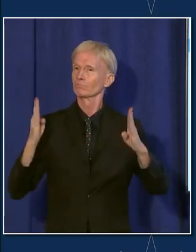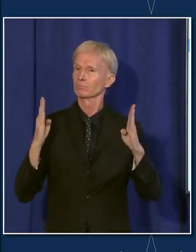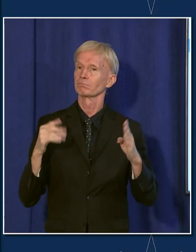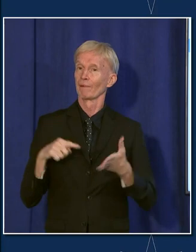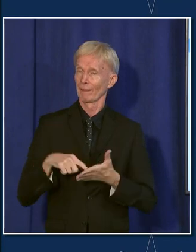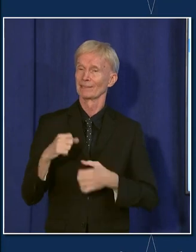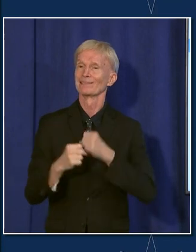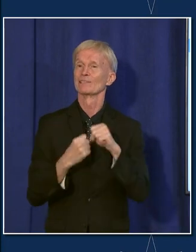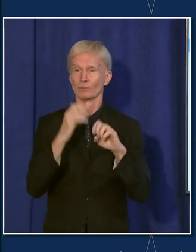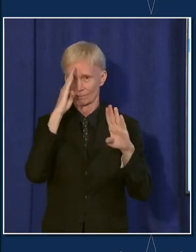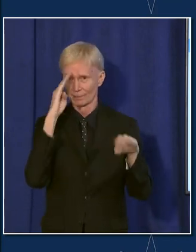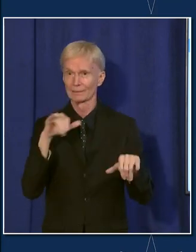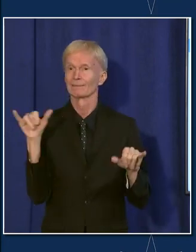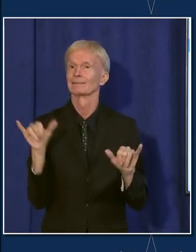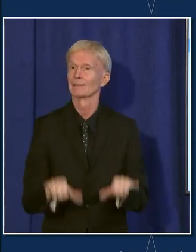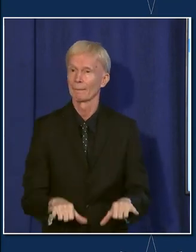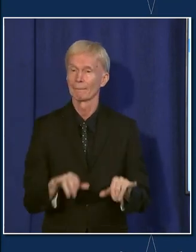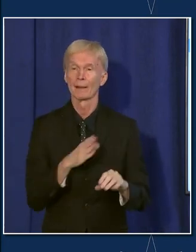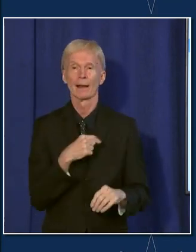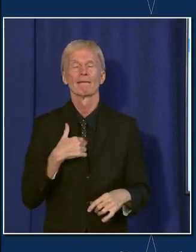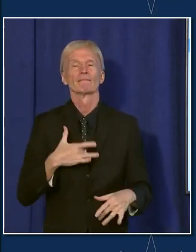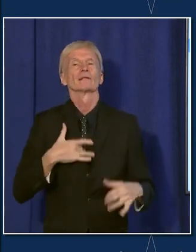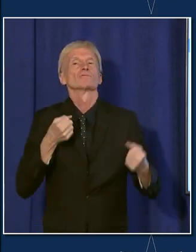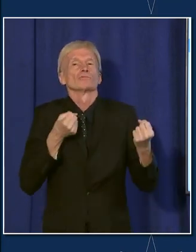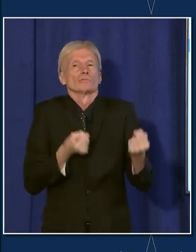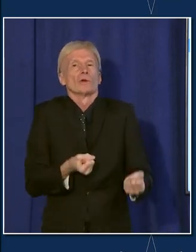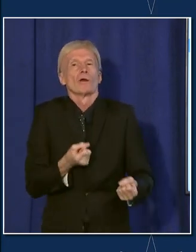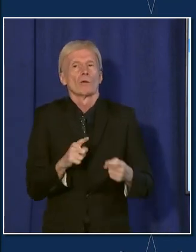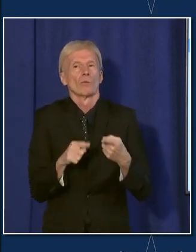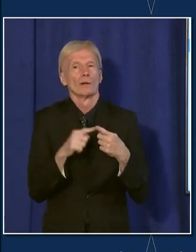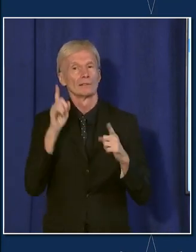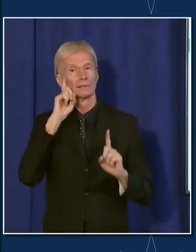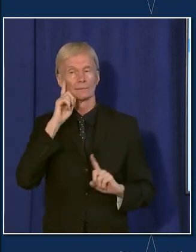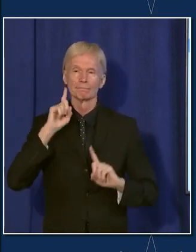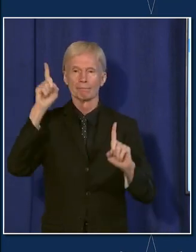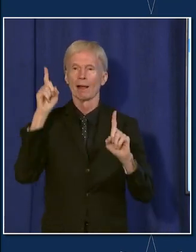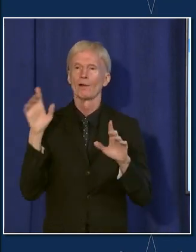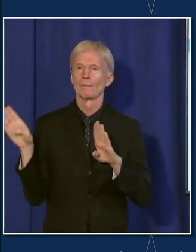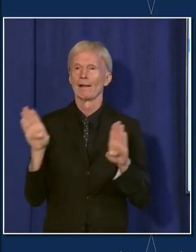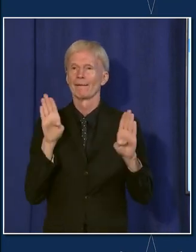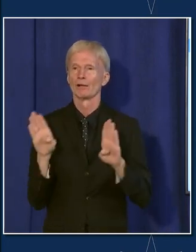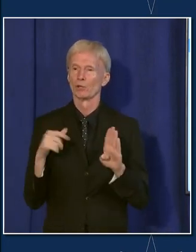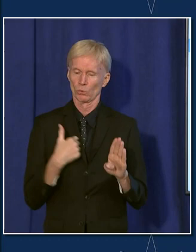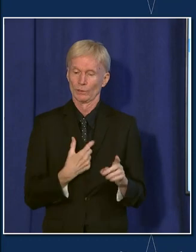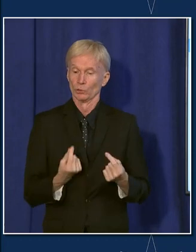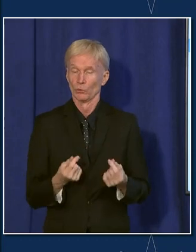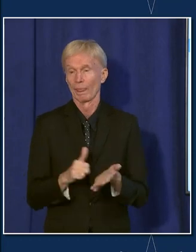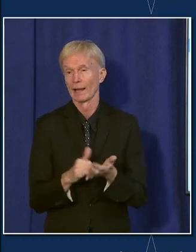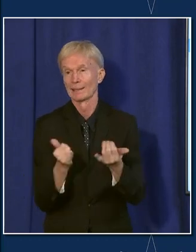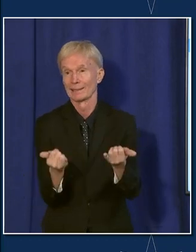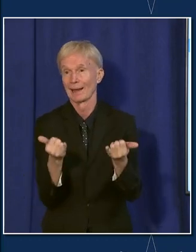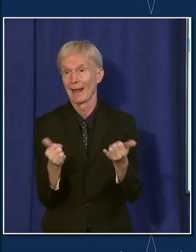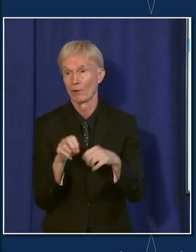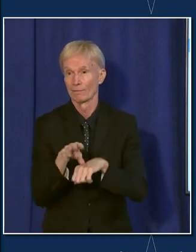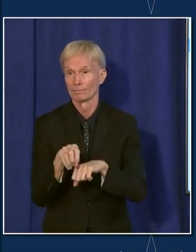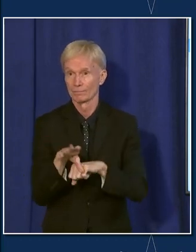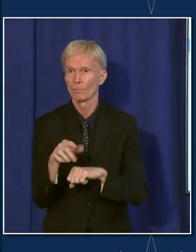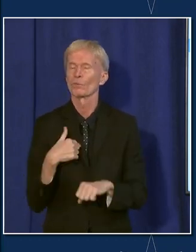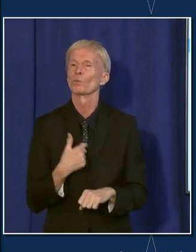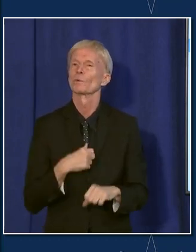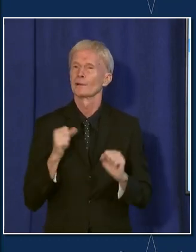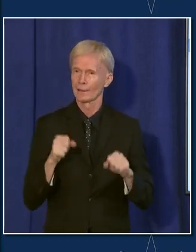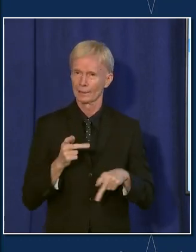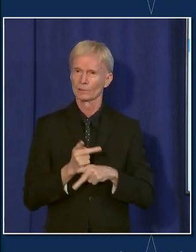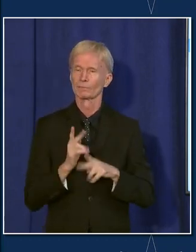I really feel strongly that when we do this in a smart way, which I do think we are doing here, we can be in